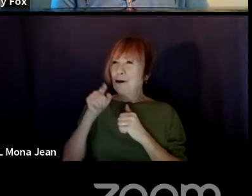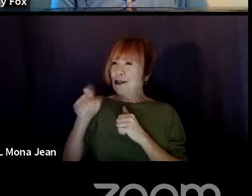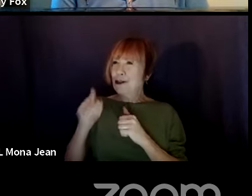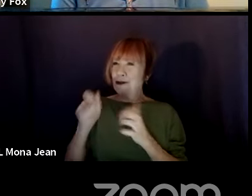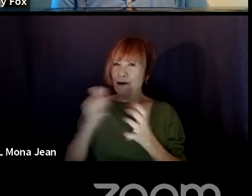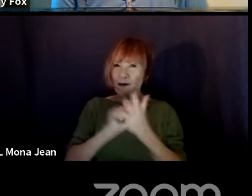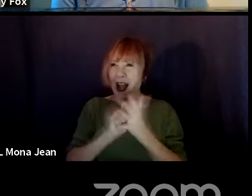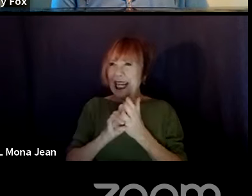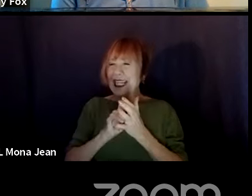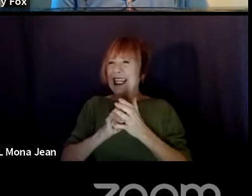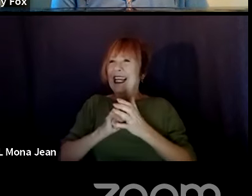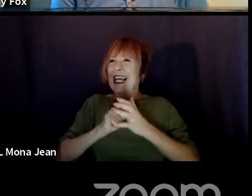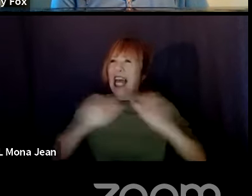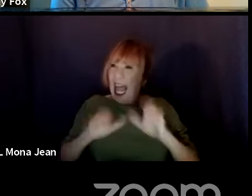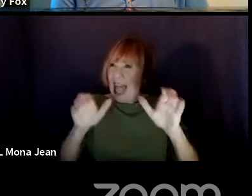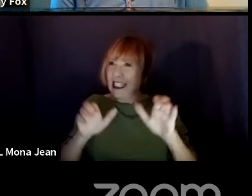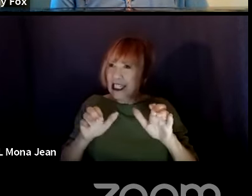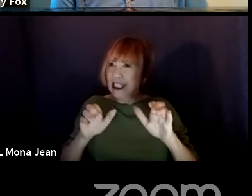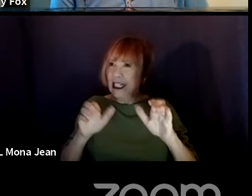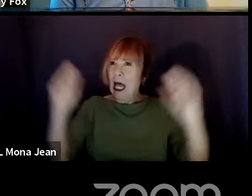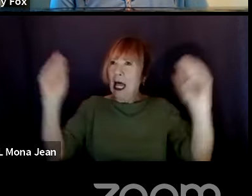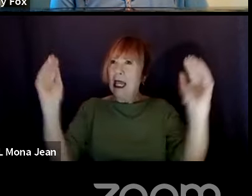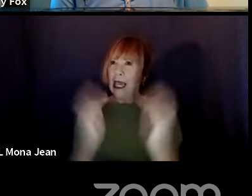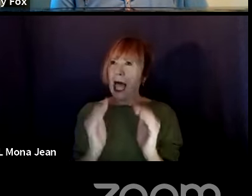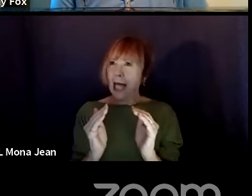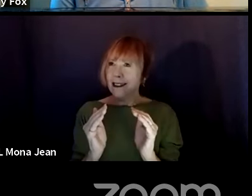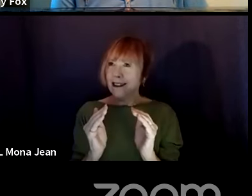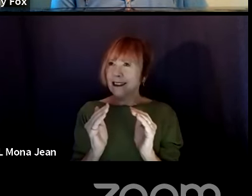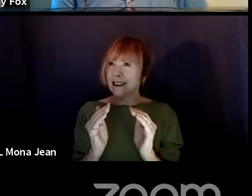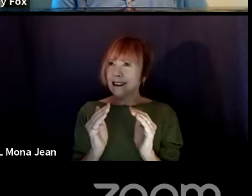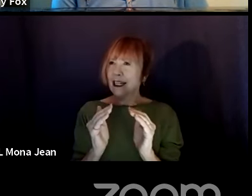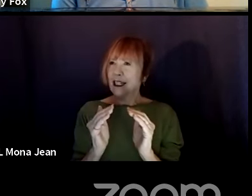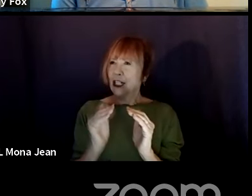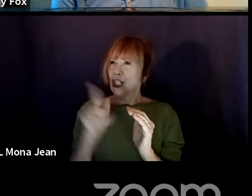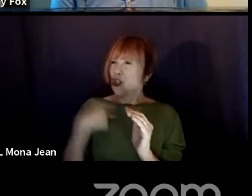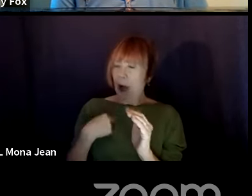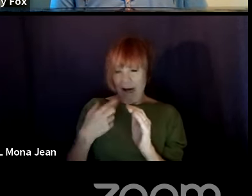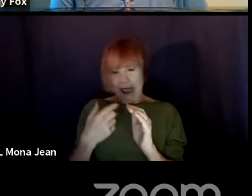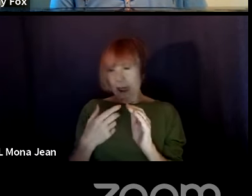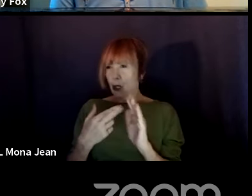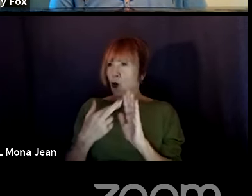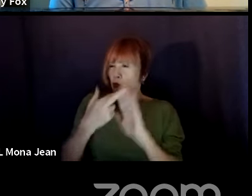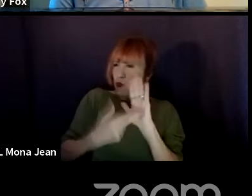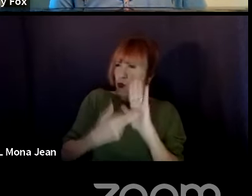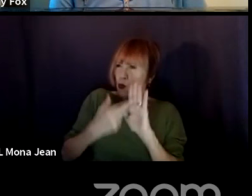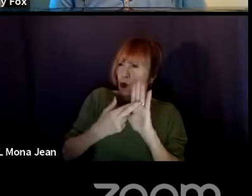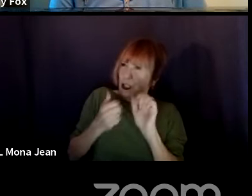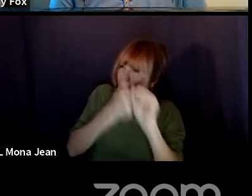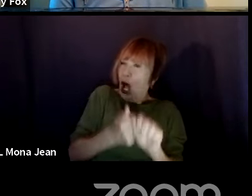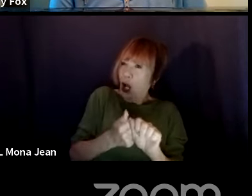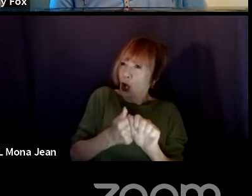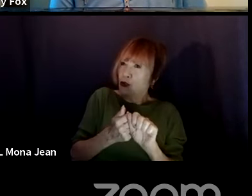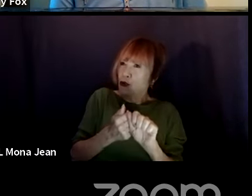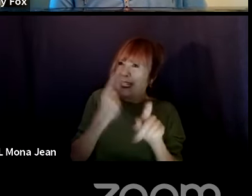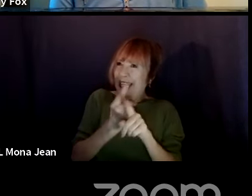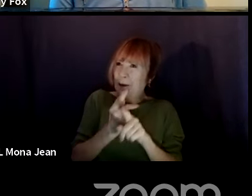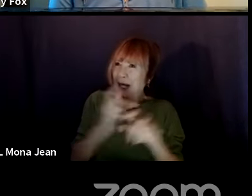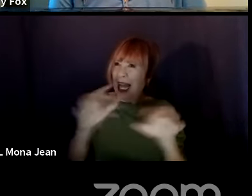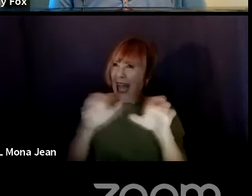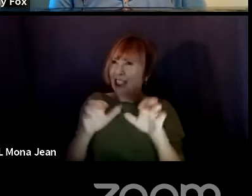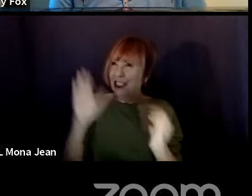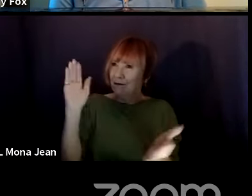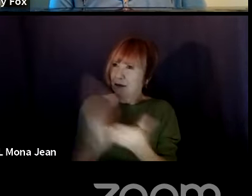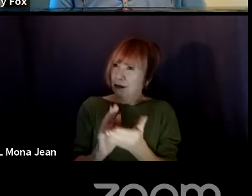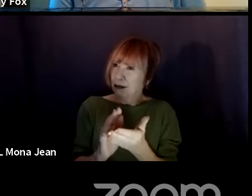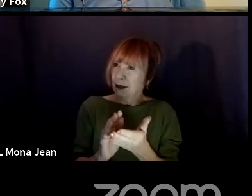What's, are the rules of thumb to keep things like that moving along? Are there certain things that are just implied? Well, there's a couple ways to